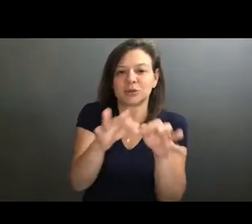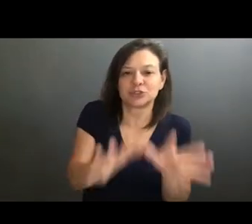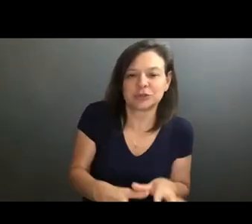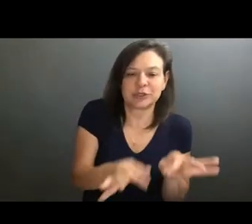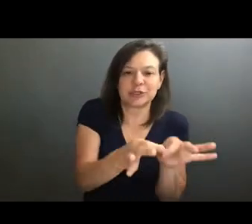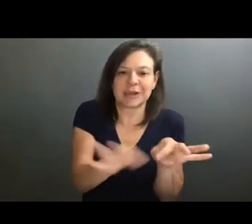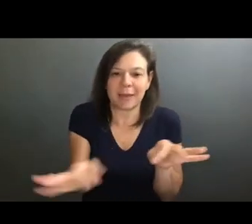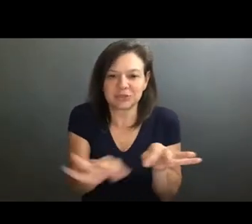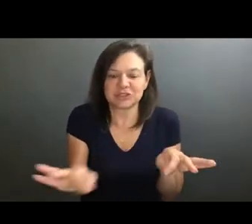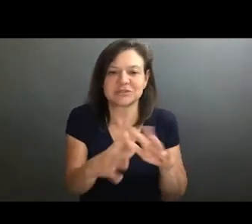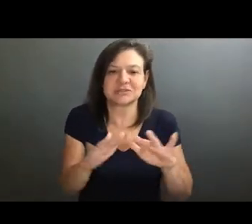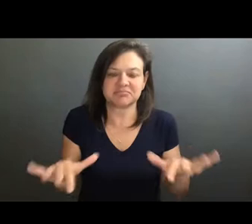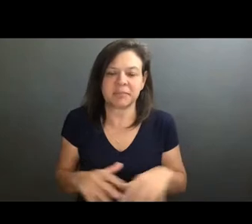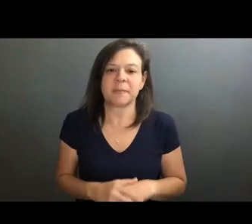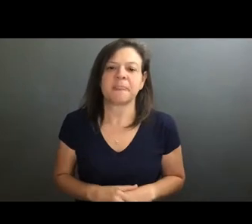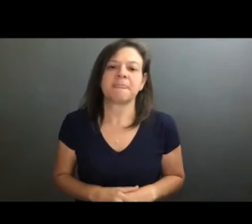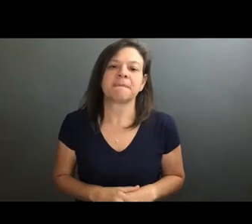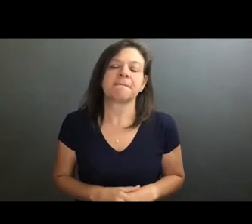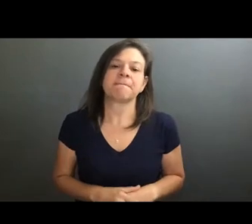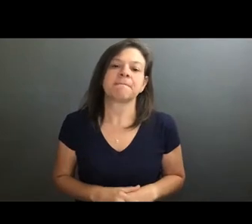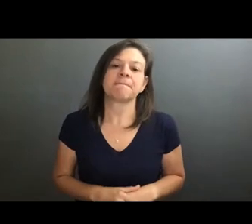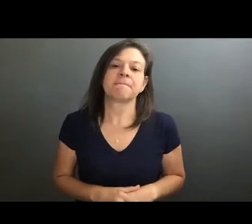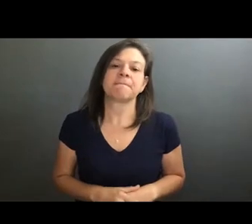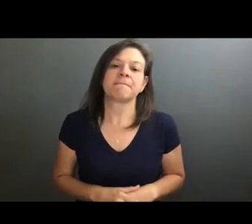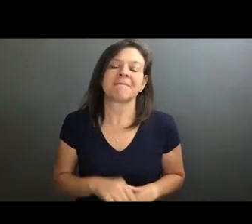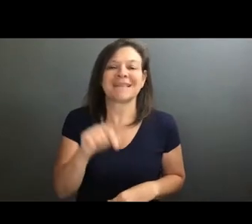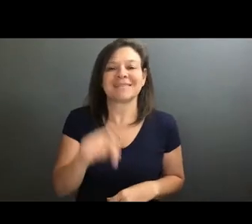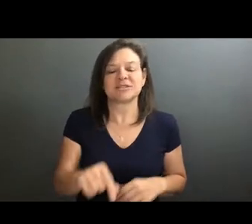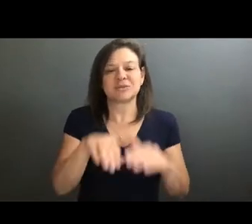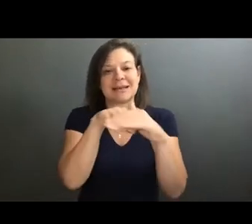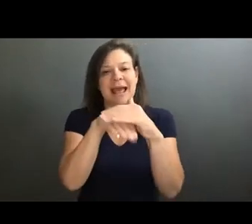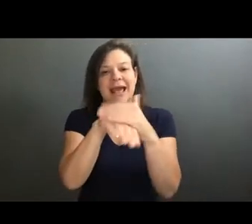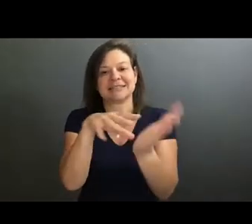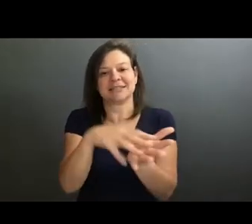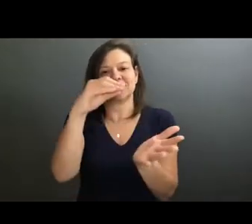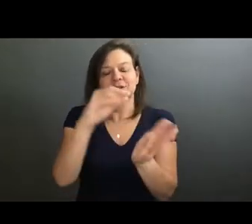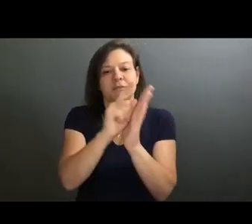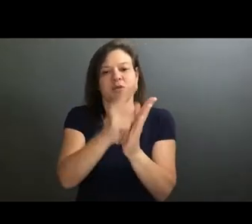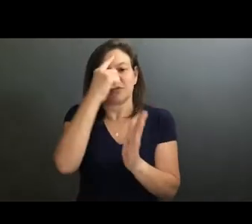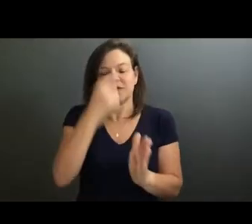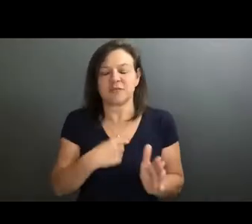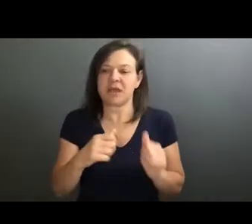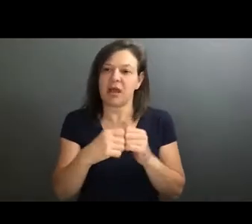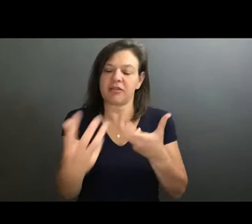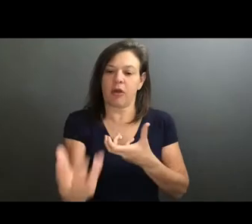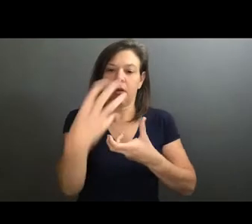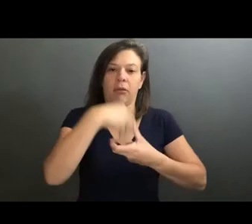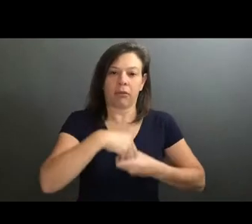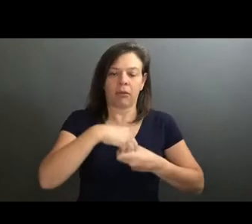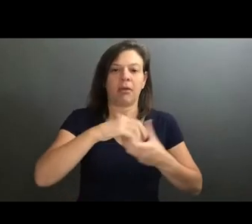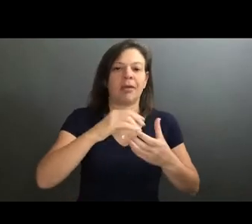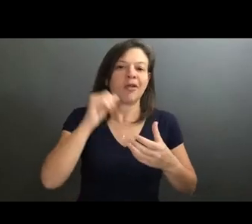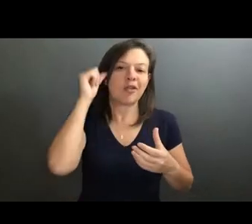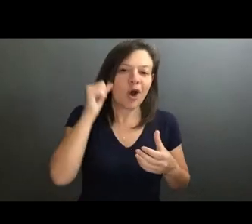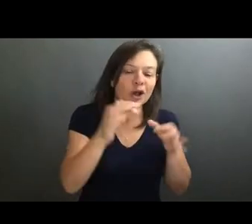and so on. I, you know, this was like kind of an access learning moment for me, you know, thought by engaging the audio describer